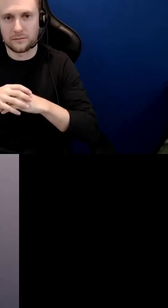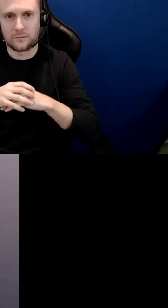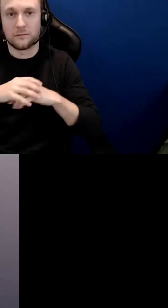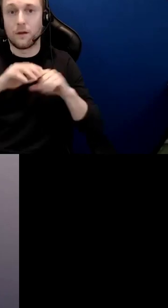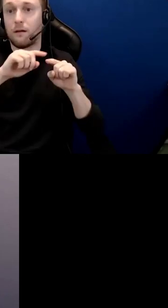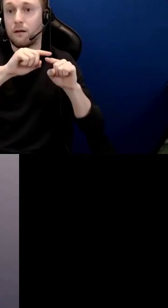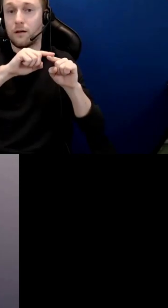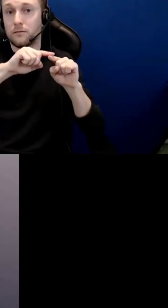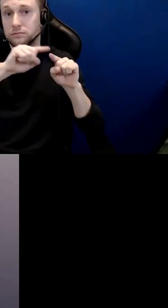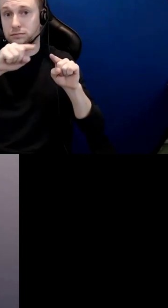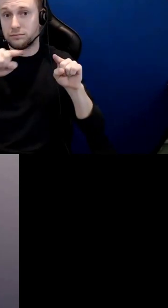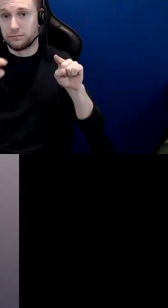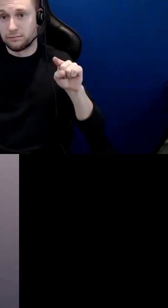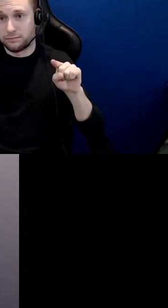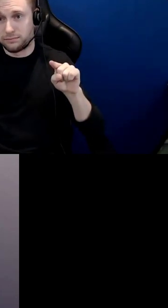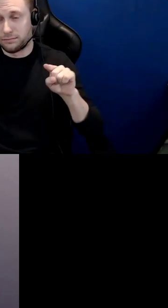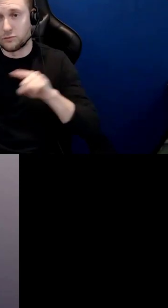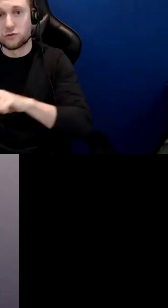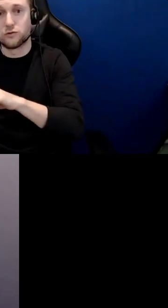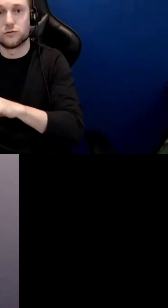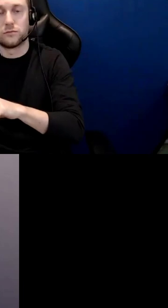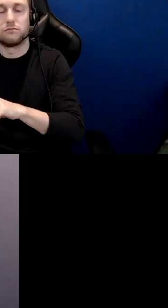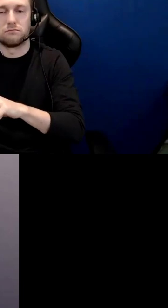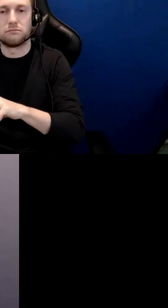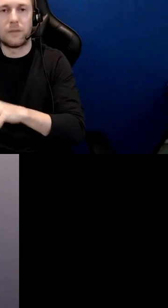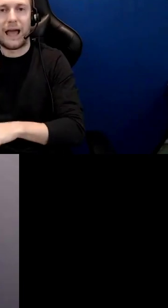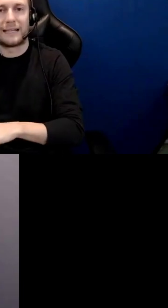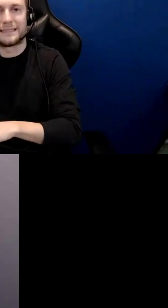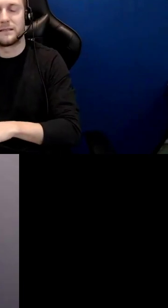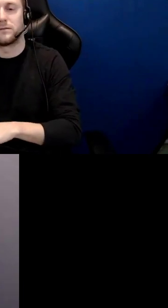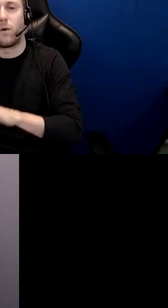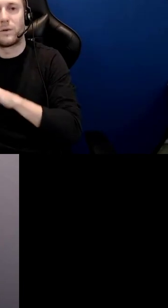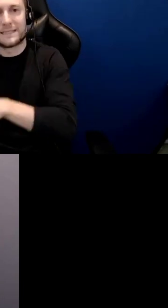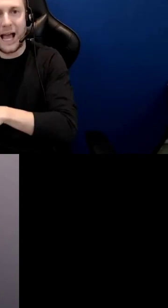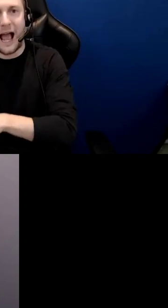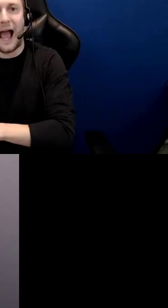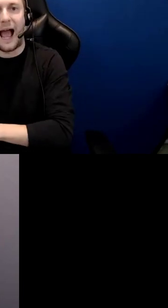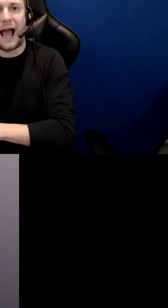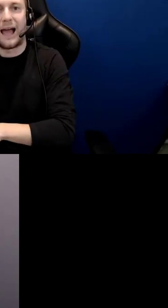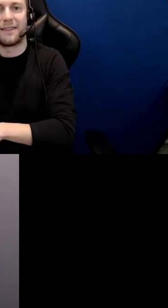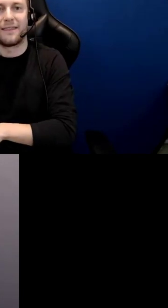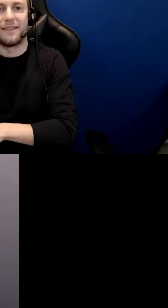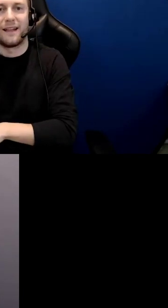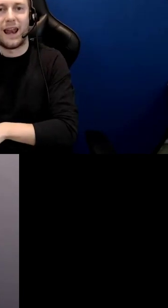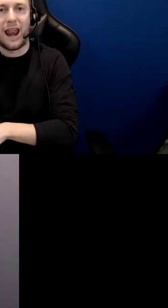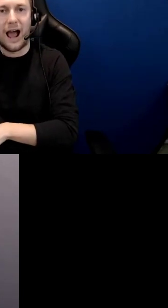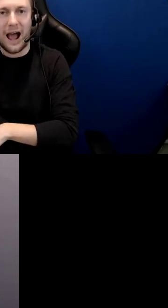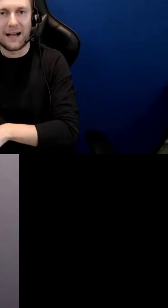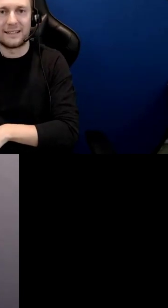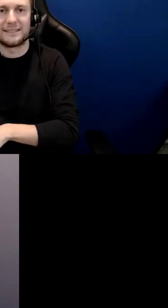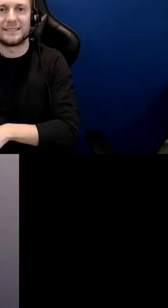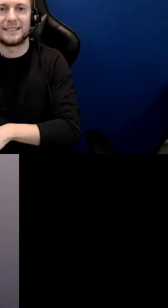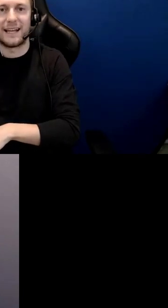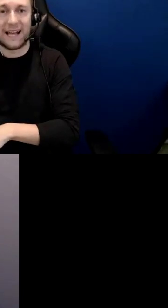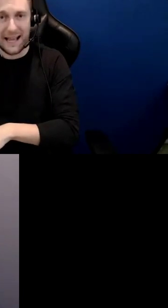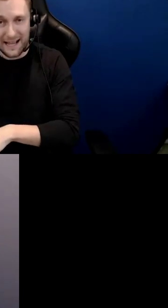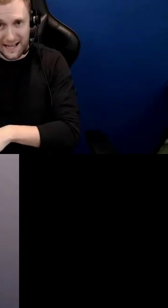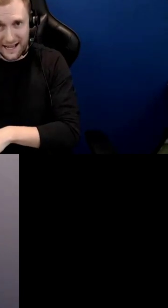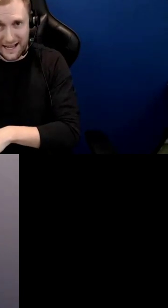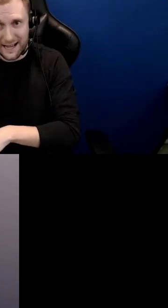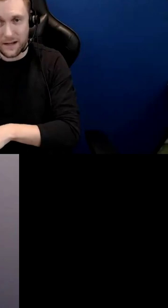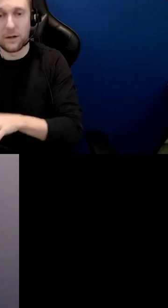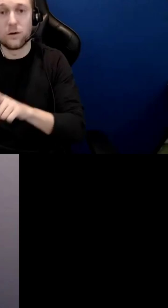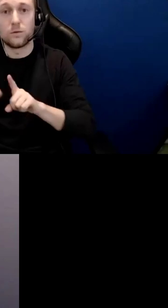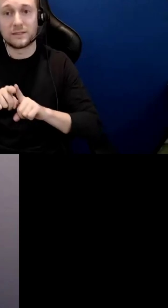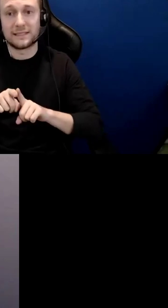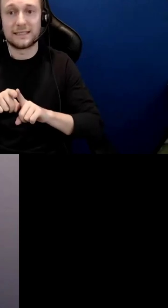that's all of those who live out in that region and then those who live upon the lands of what we might